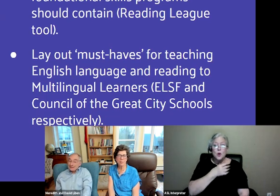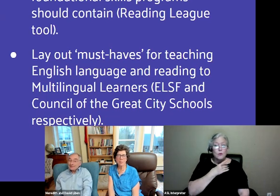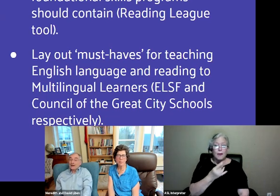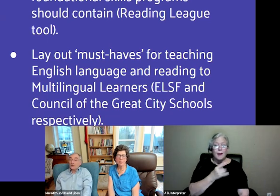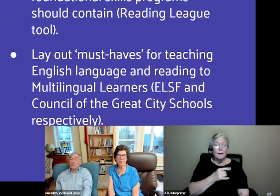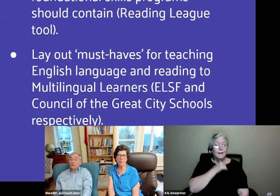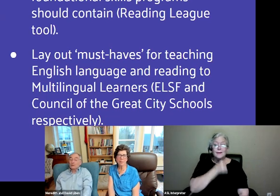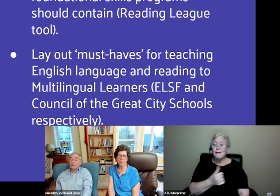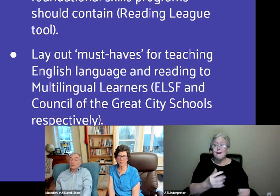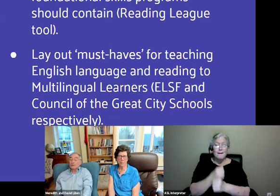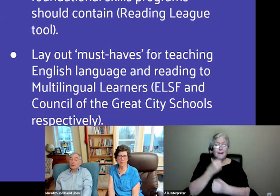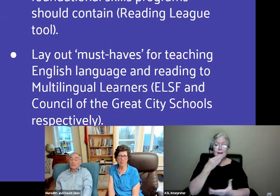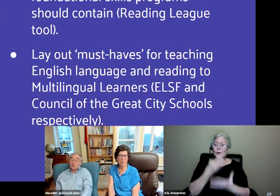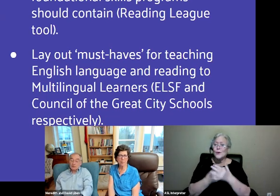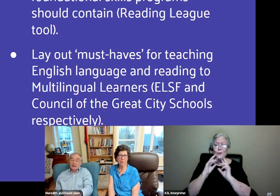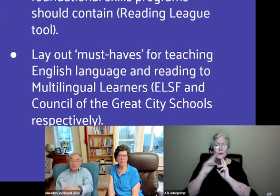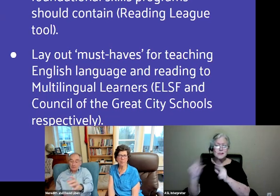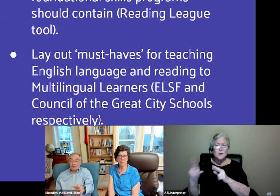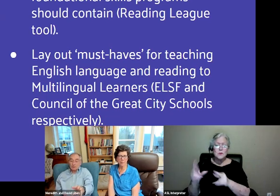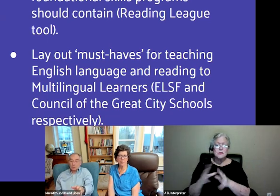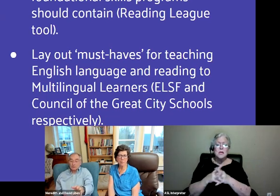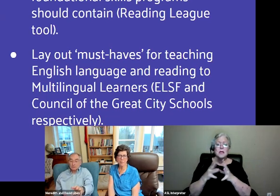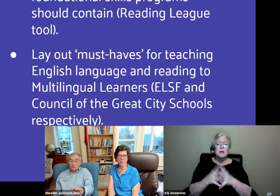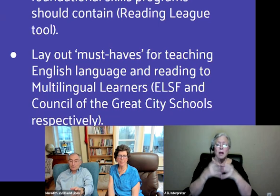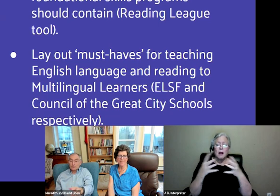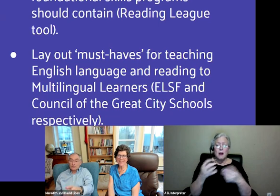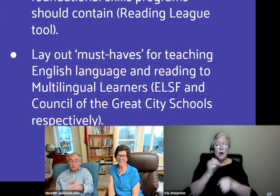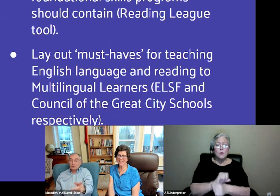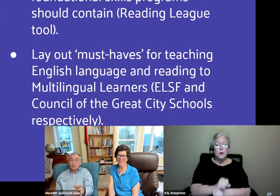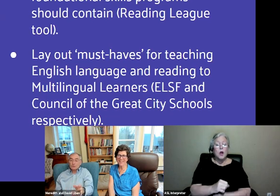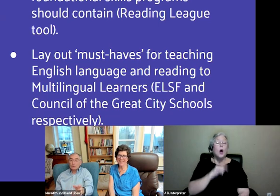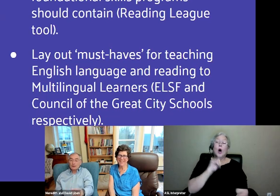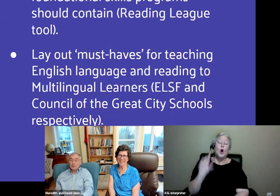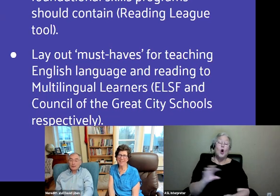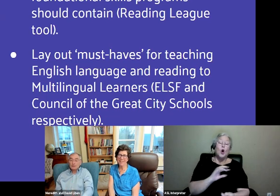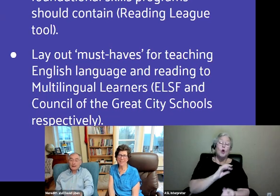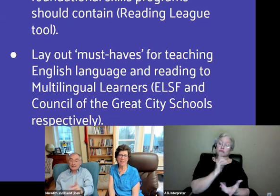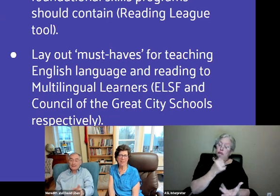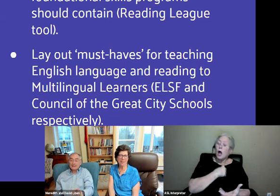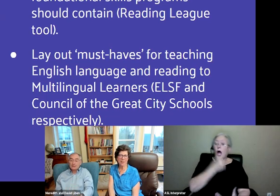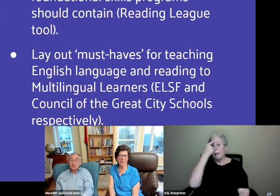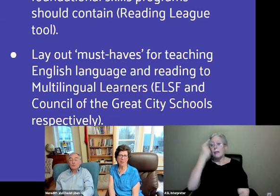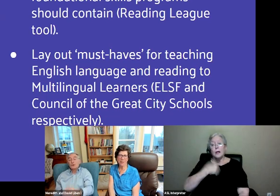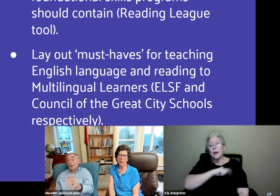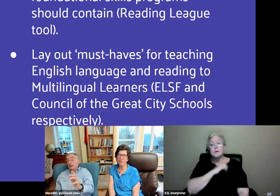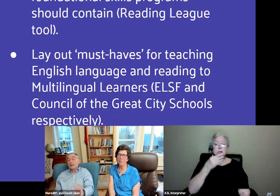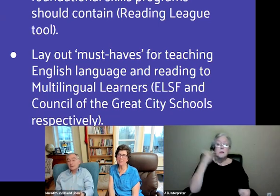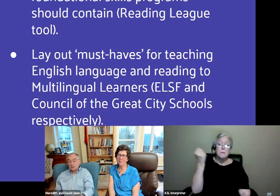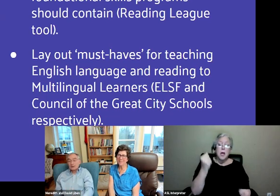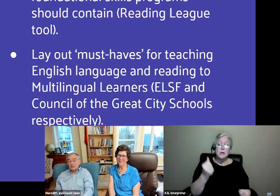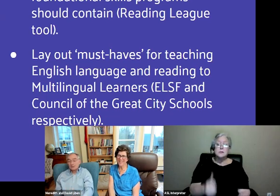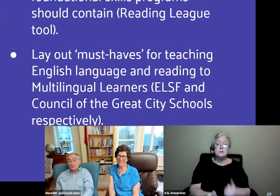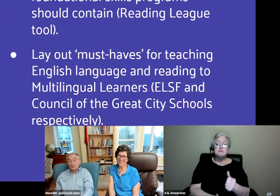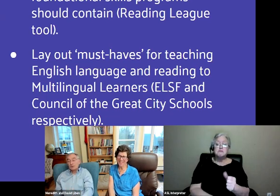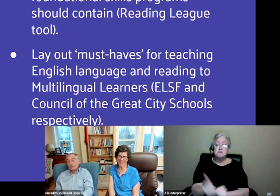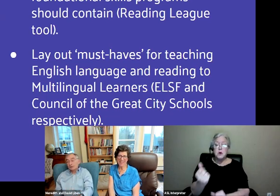think it is a lot of work. Personally, happen to think our tool is the best of all these, but it's just the most comprehensive and the easiest to use. But I can